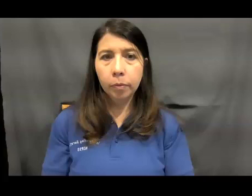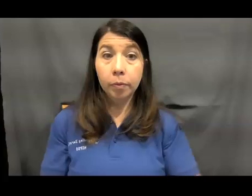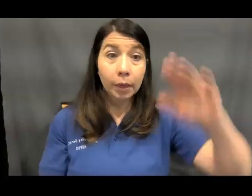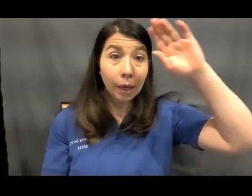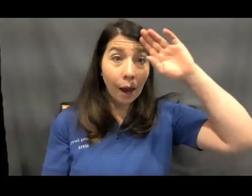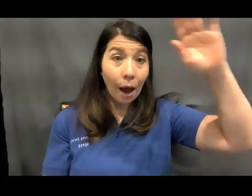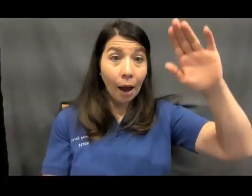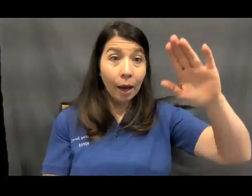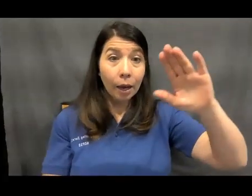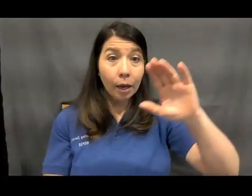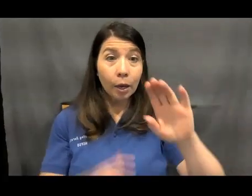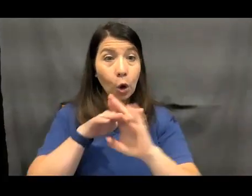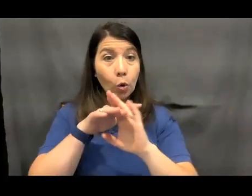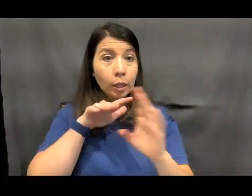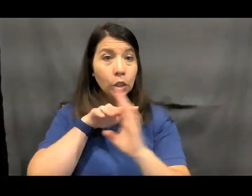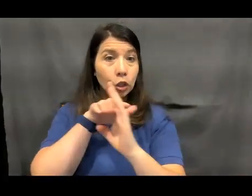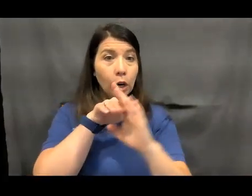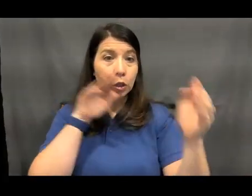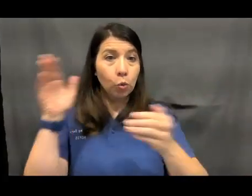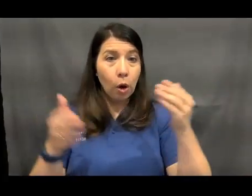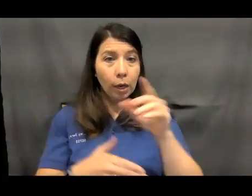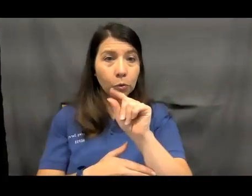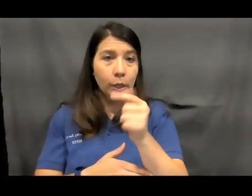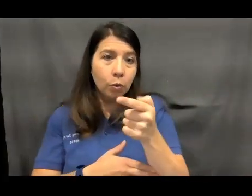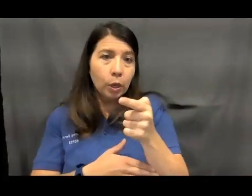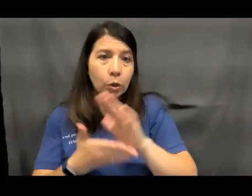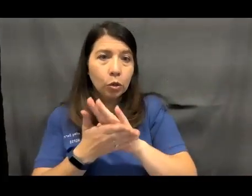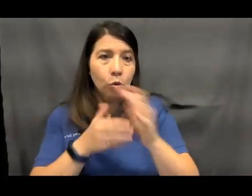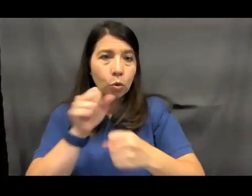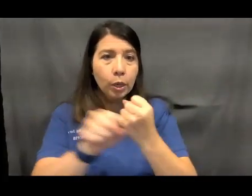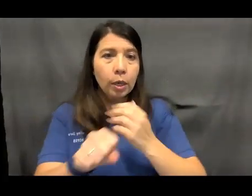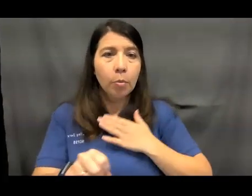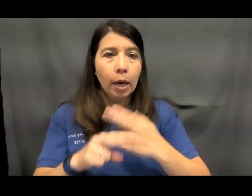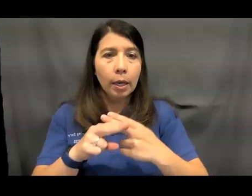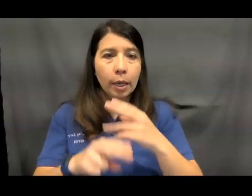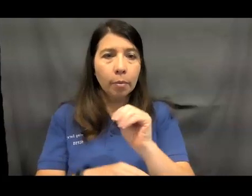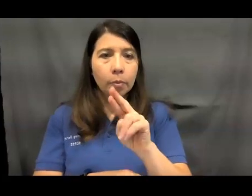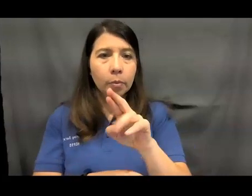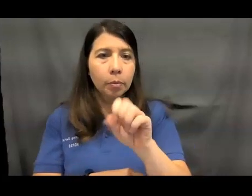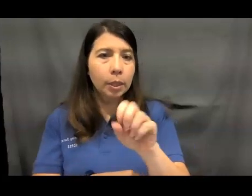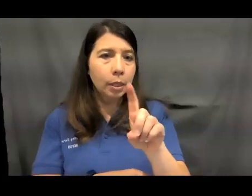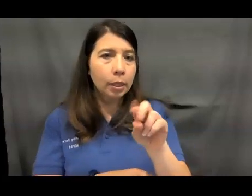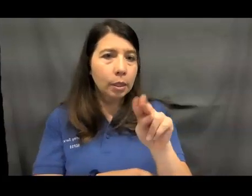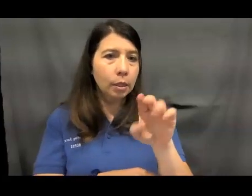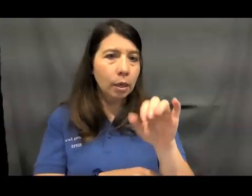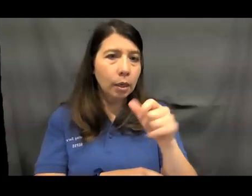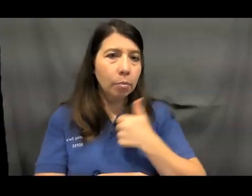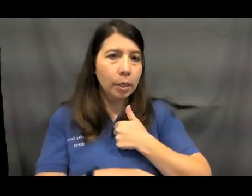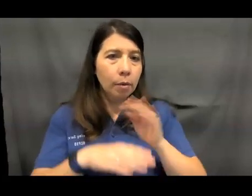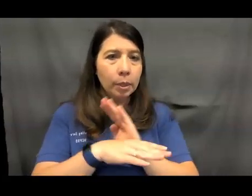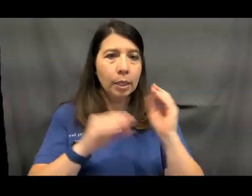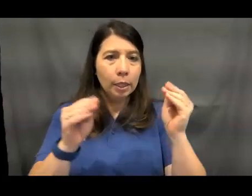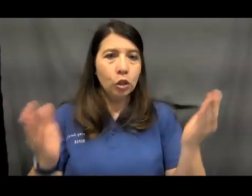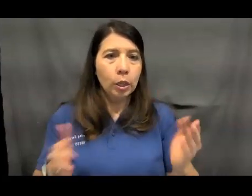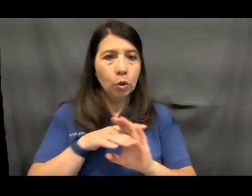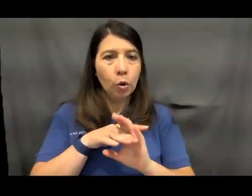Hi Colgan Sharks. Welcome to the 2020-21 school year. My name is Mrs. Duncan and I'm one of the business teachers at Colgan High School. This